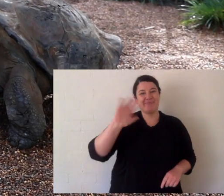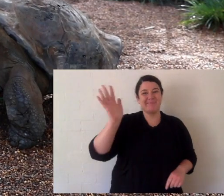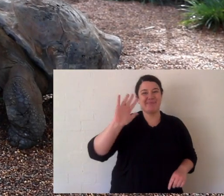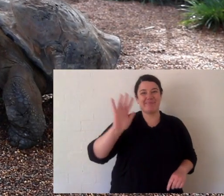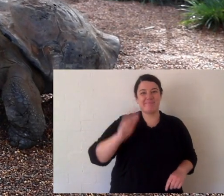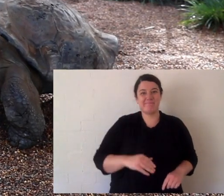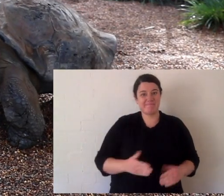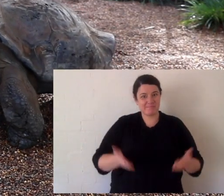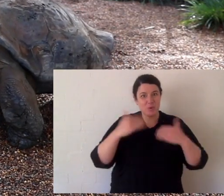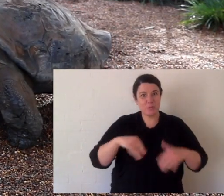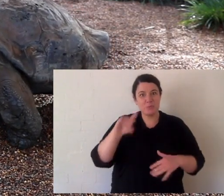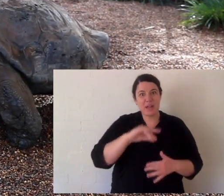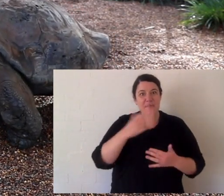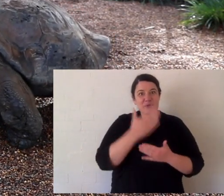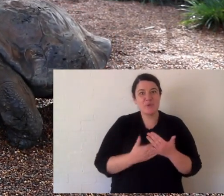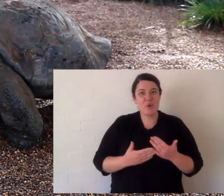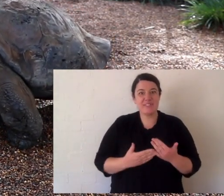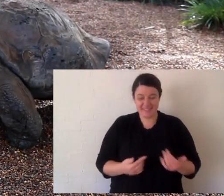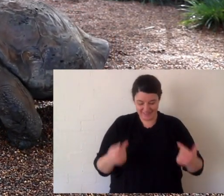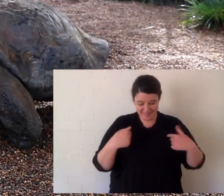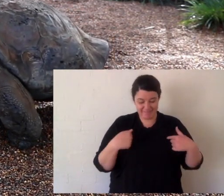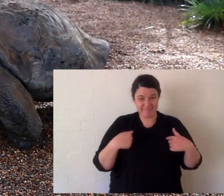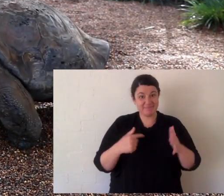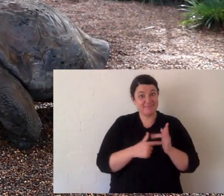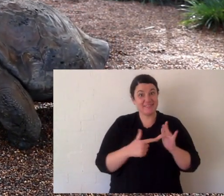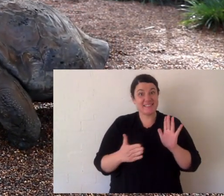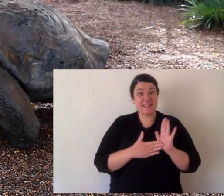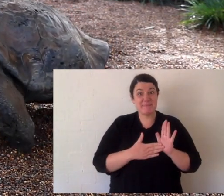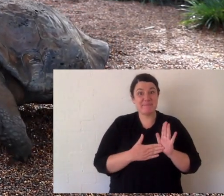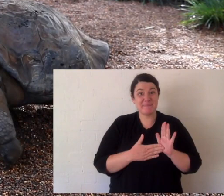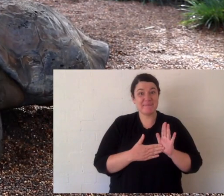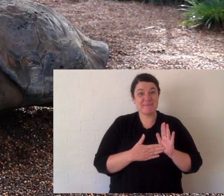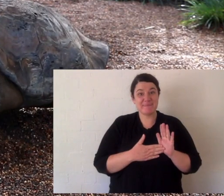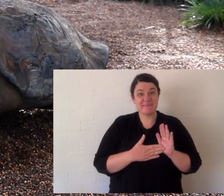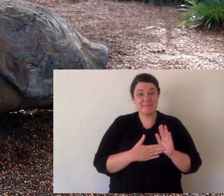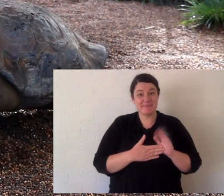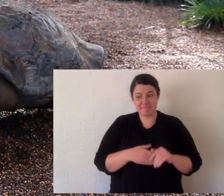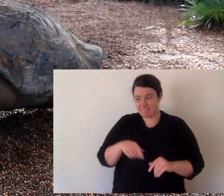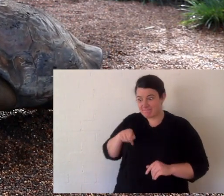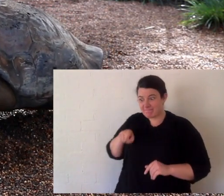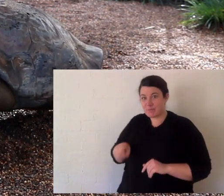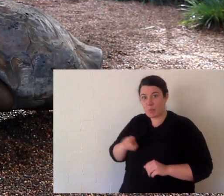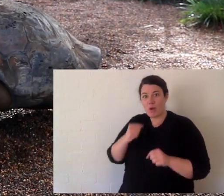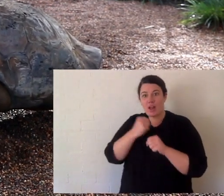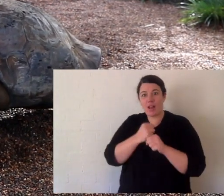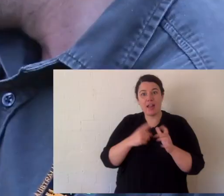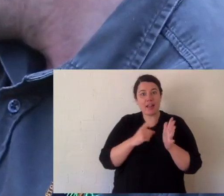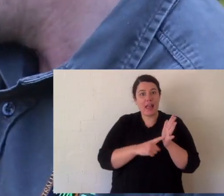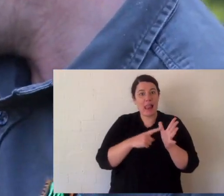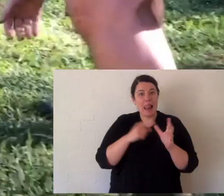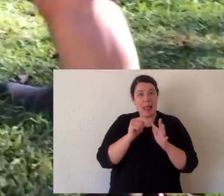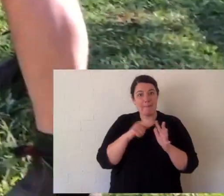G'day. Welcome to Animal Tales with Tim Faulkner. I'm Tim Faulkner, and this is a Galapagos Tortoise.